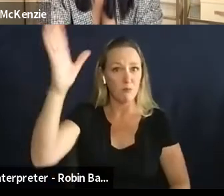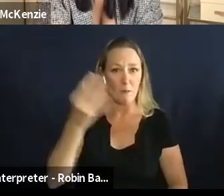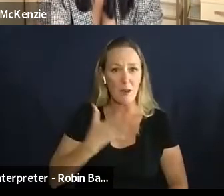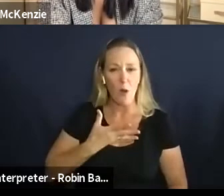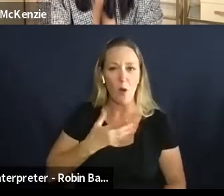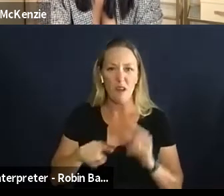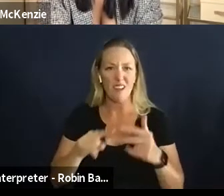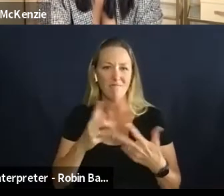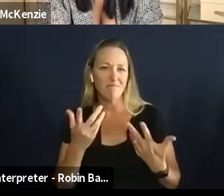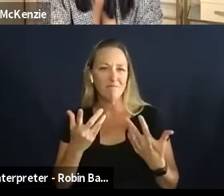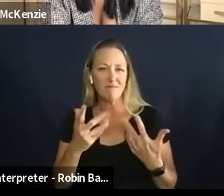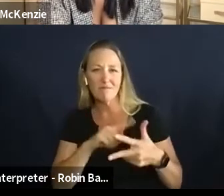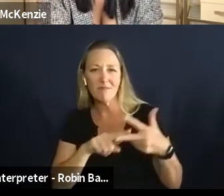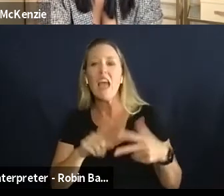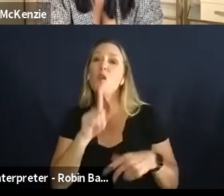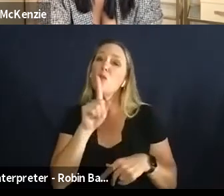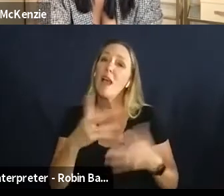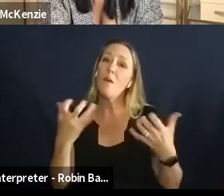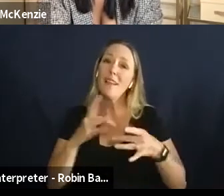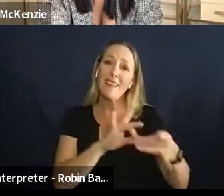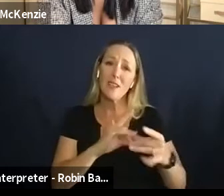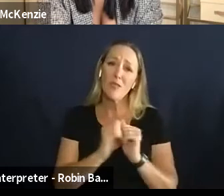and please base it in your own experience too